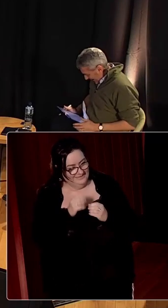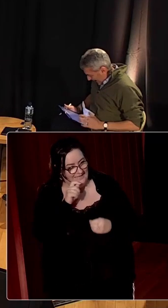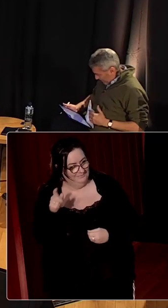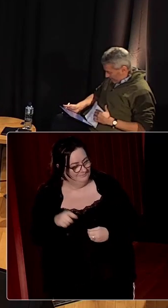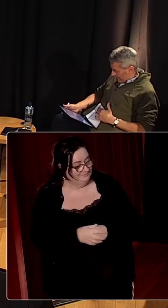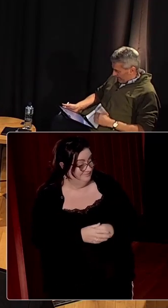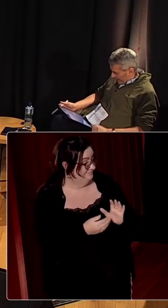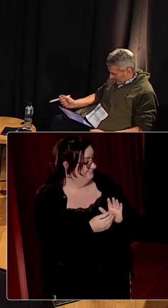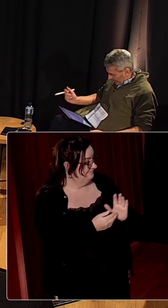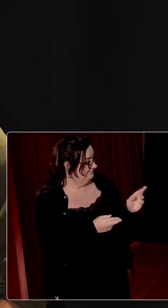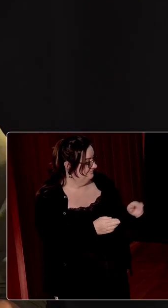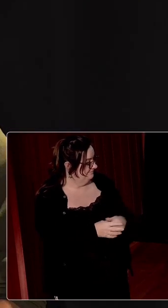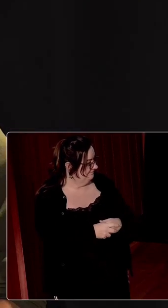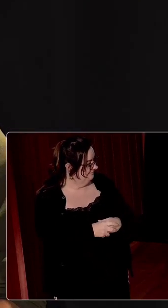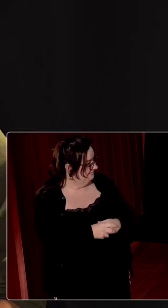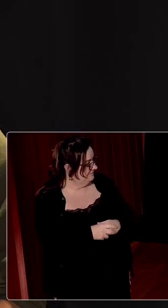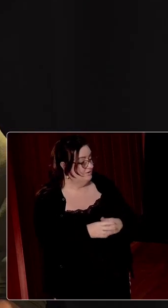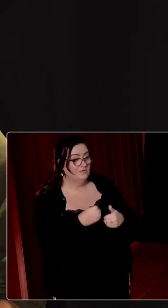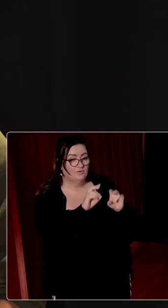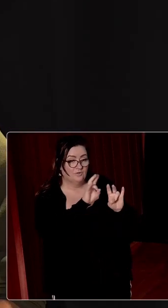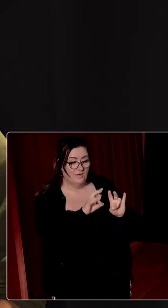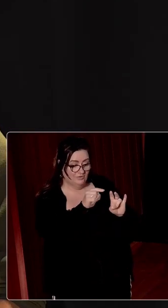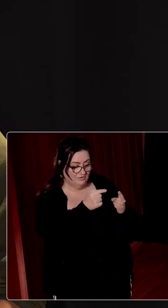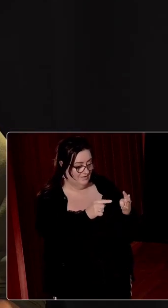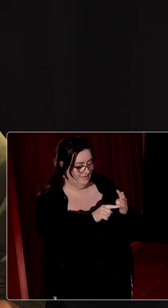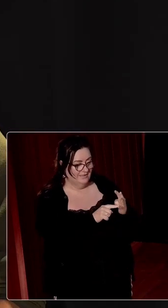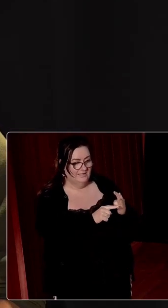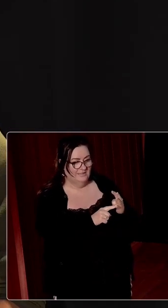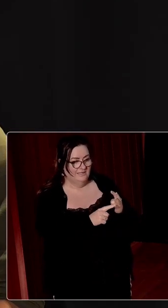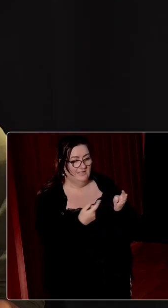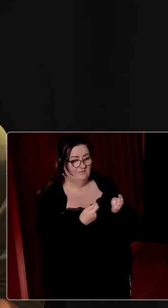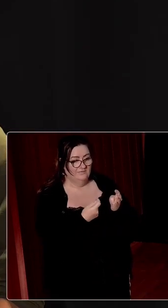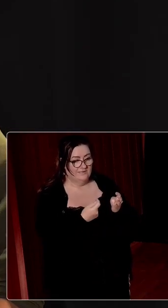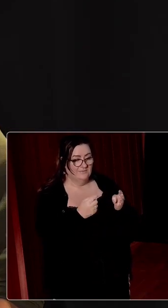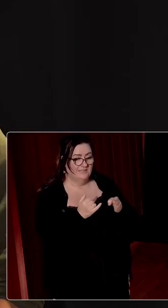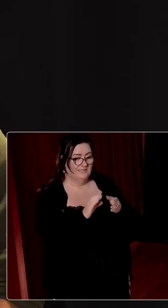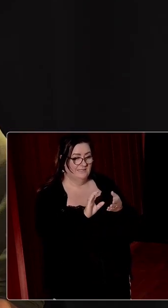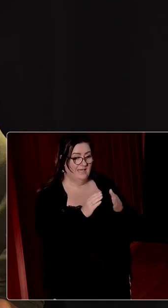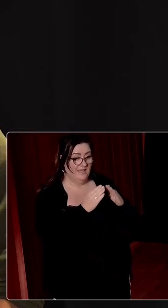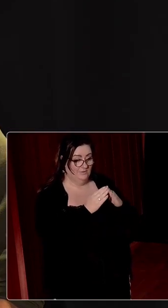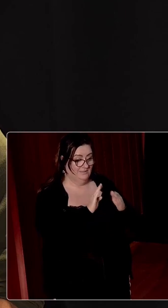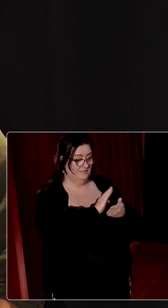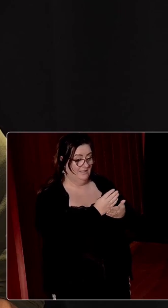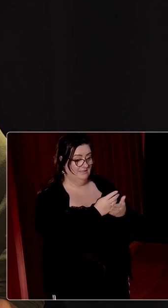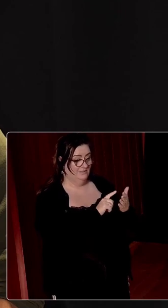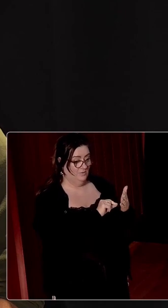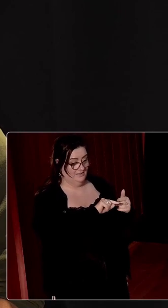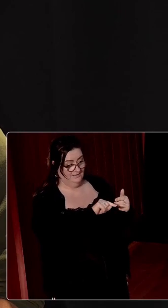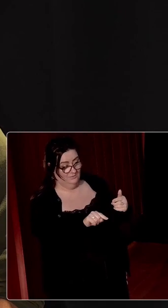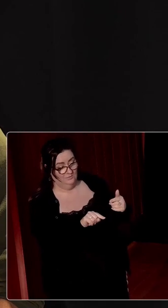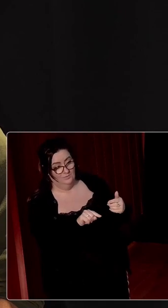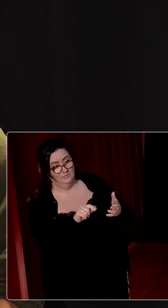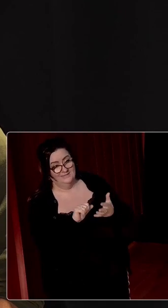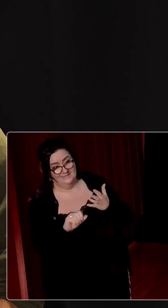Indeed. OK, here's another question. To what extent did investment in housing between 1920 and 1960,